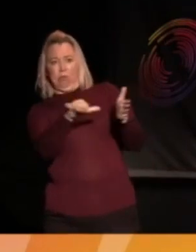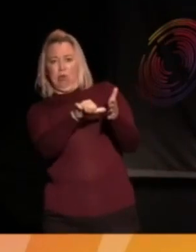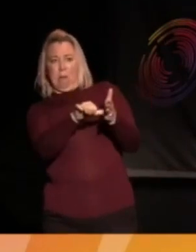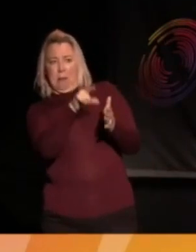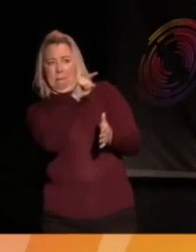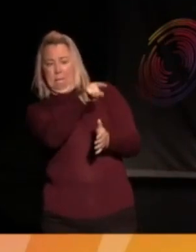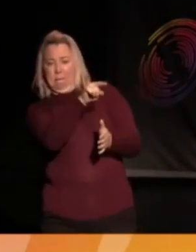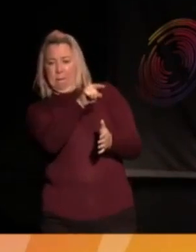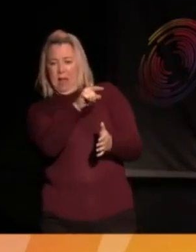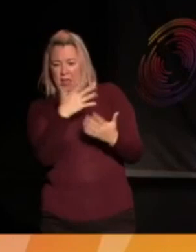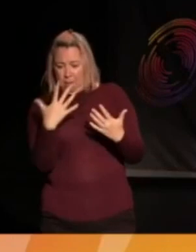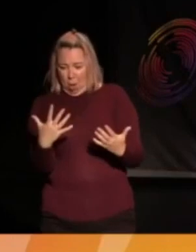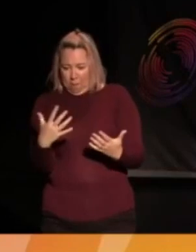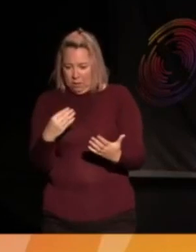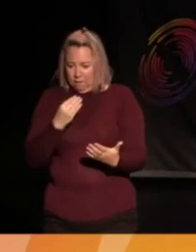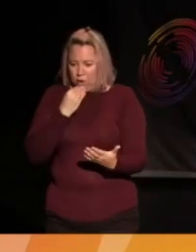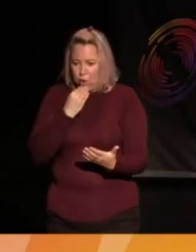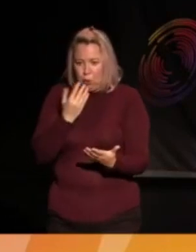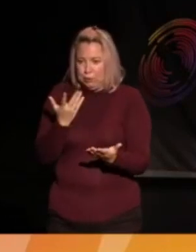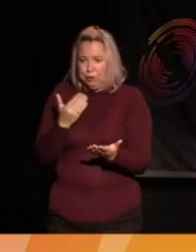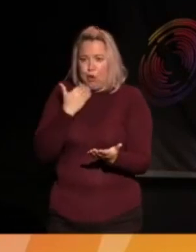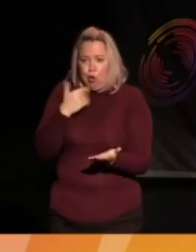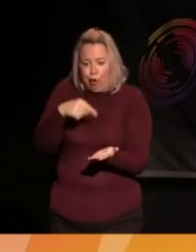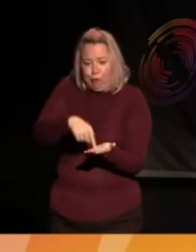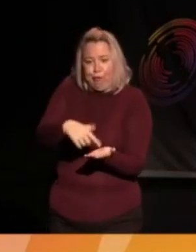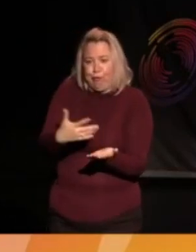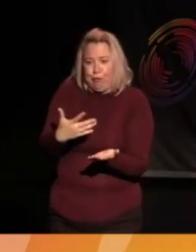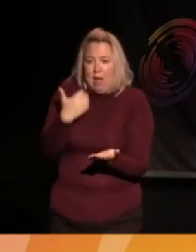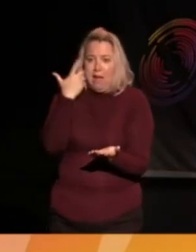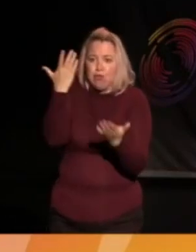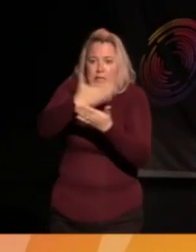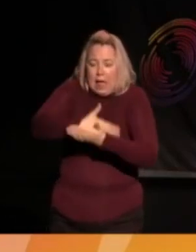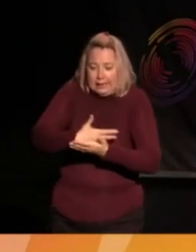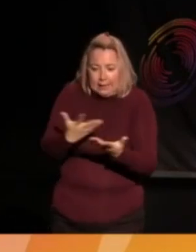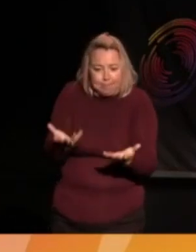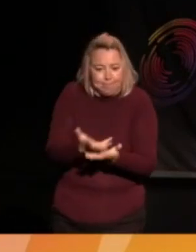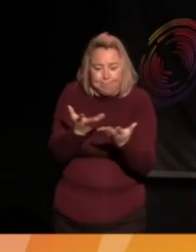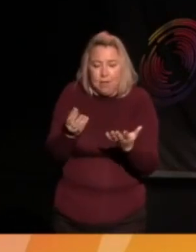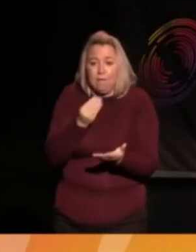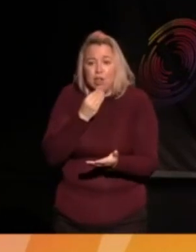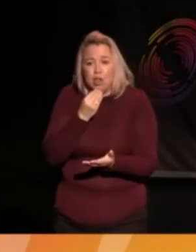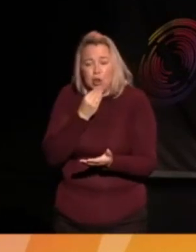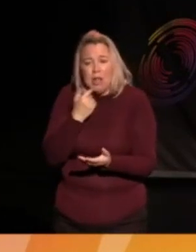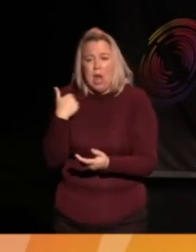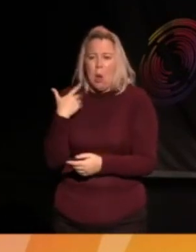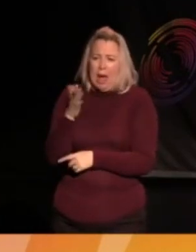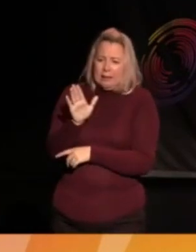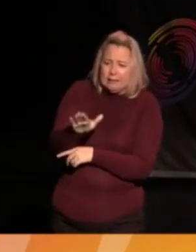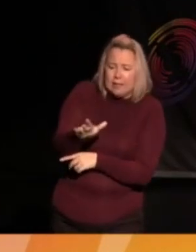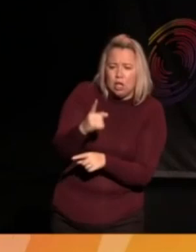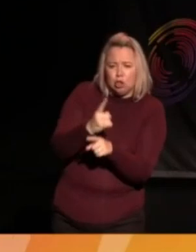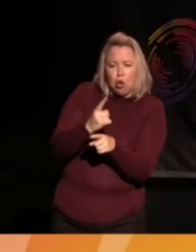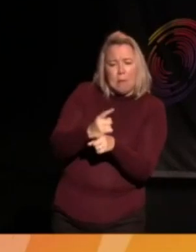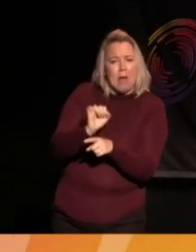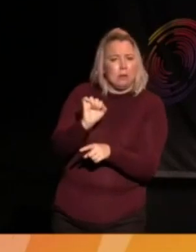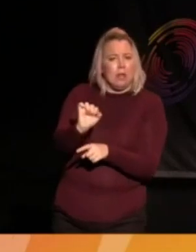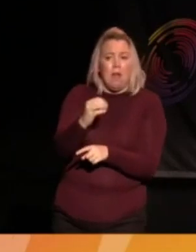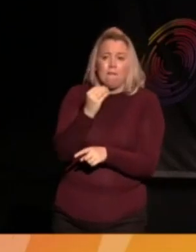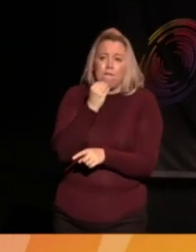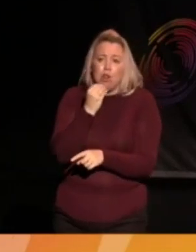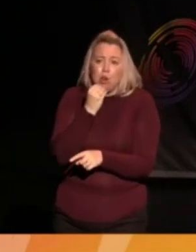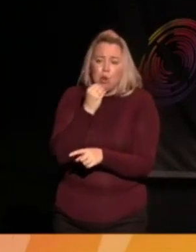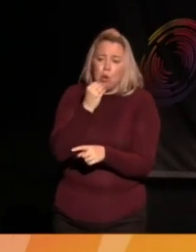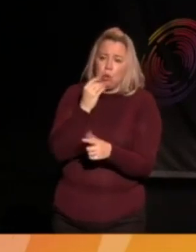food in the plate. That is the biggest issue for me. But then I can come in and talk about the aspect of food